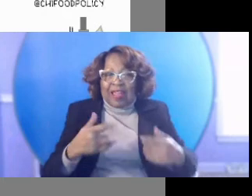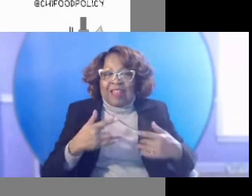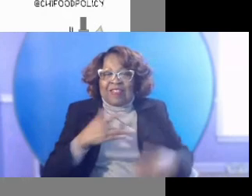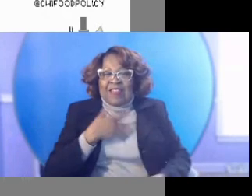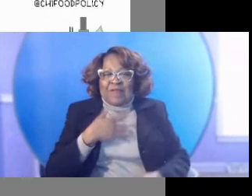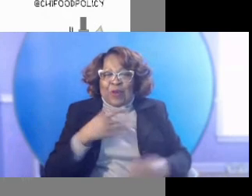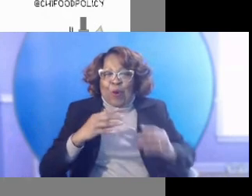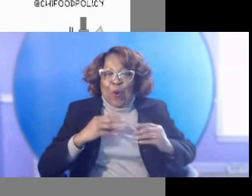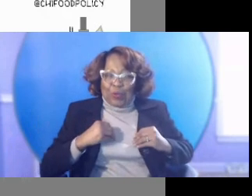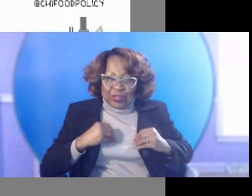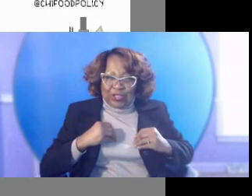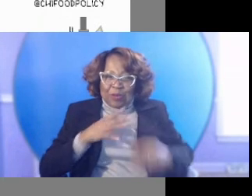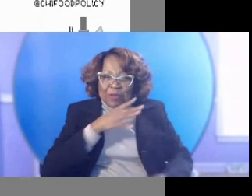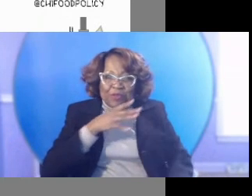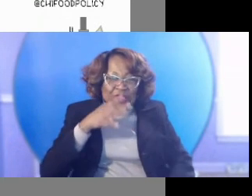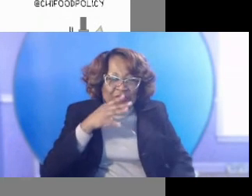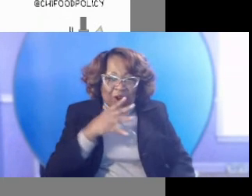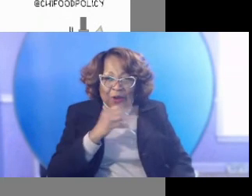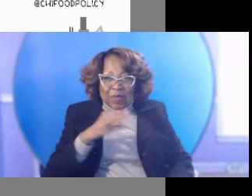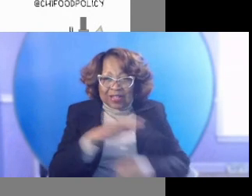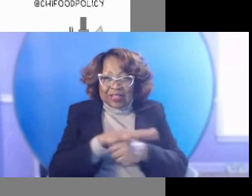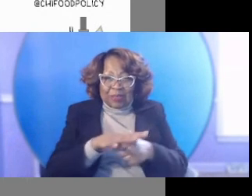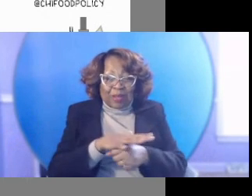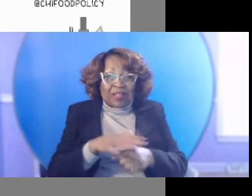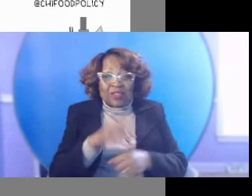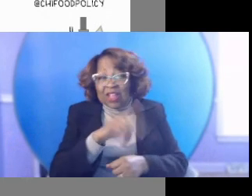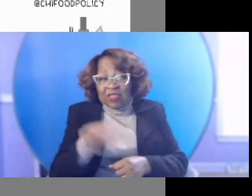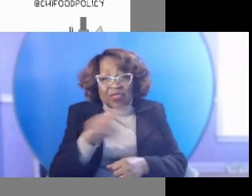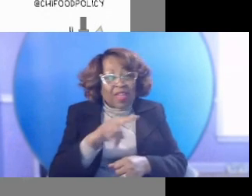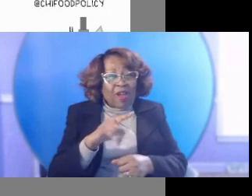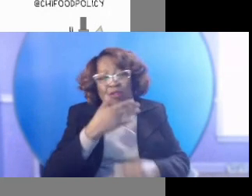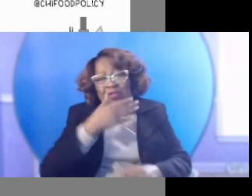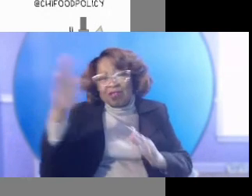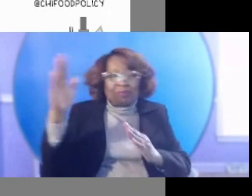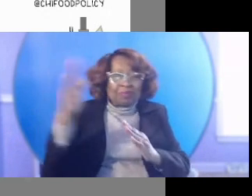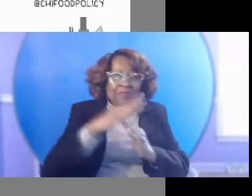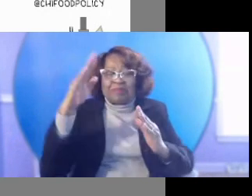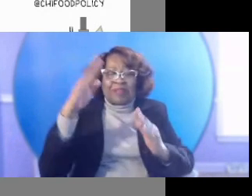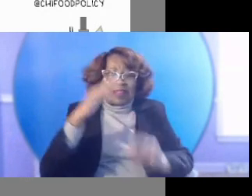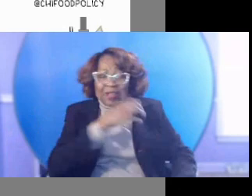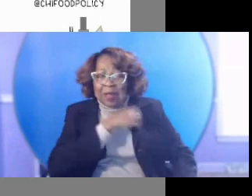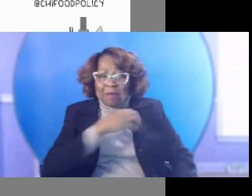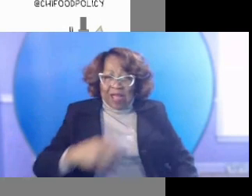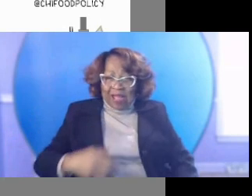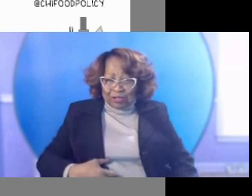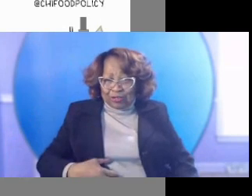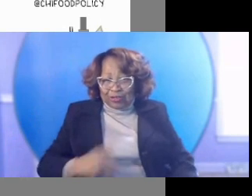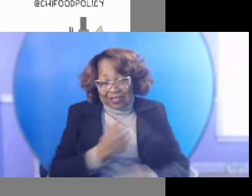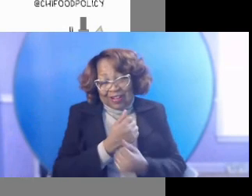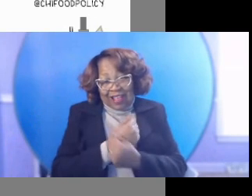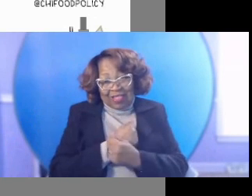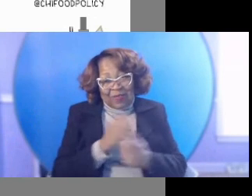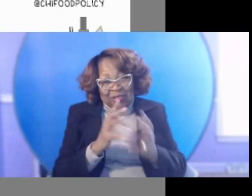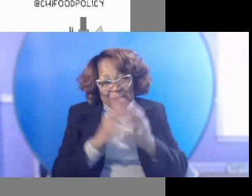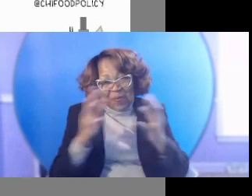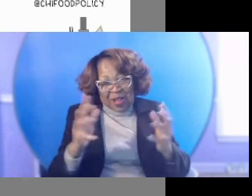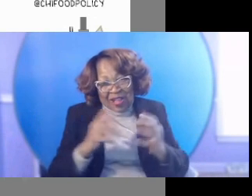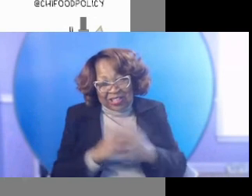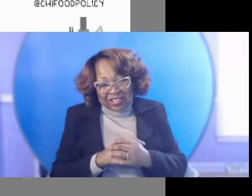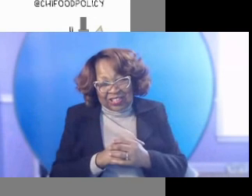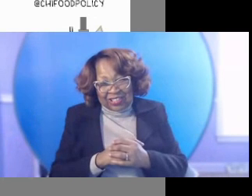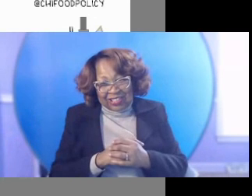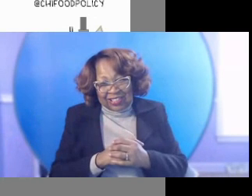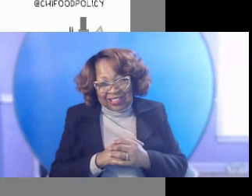space and they are some of our greatest, greatest ambassadors. And I love it so much. Uh, that's about